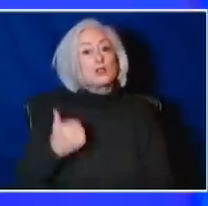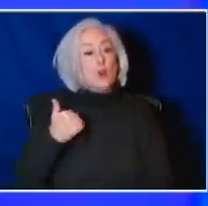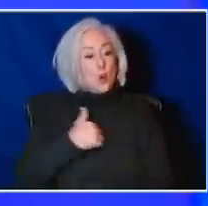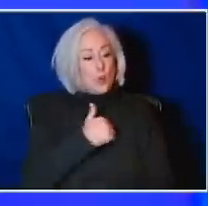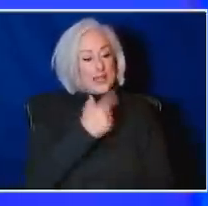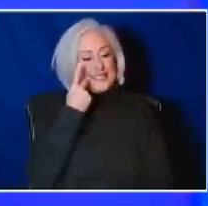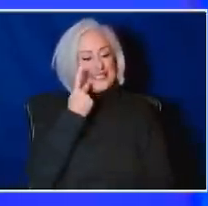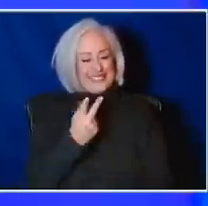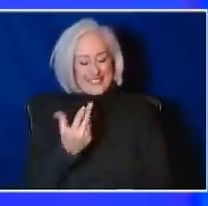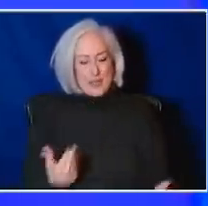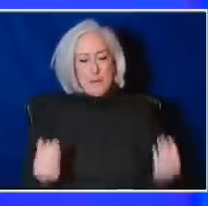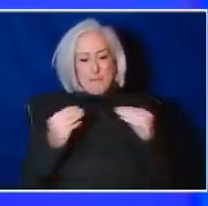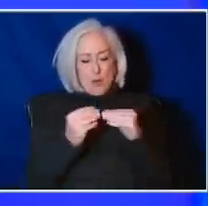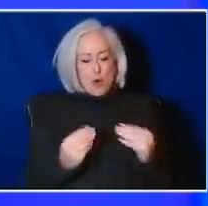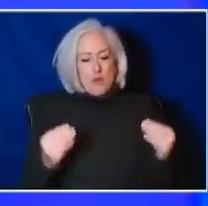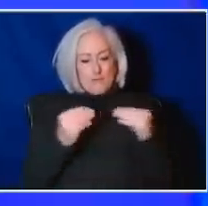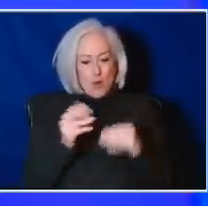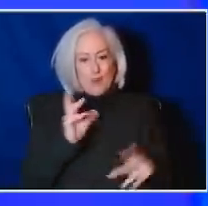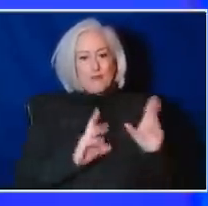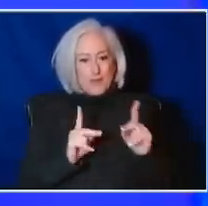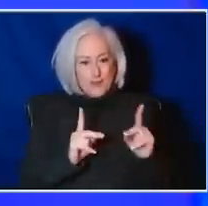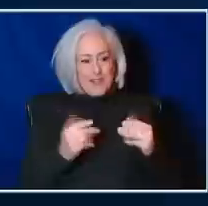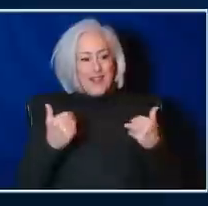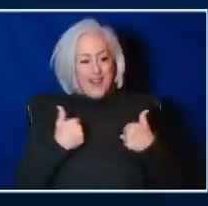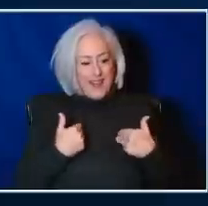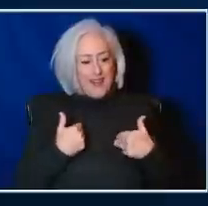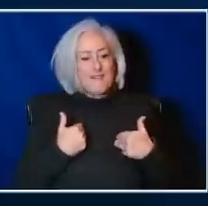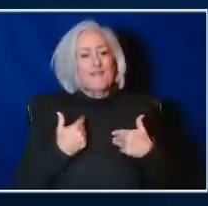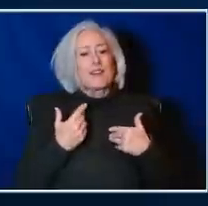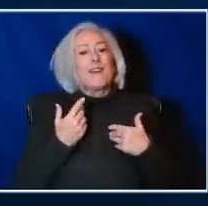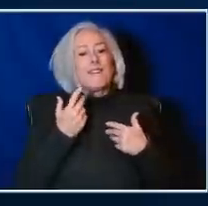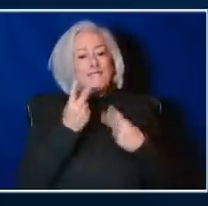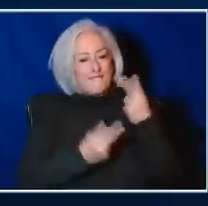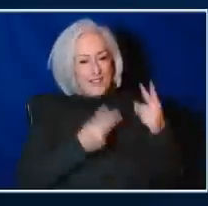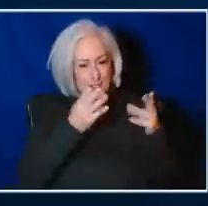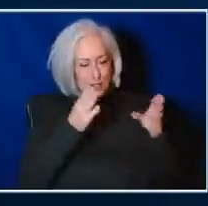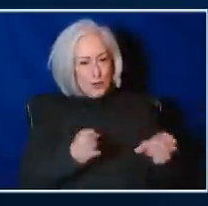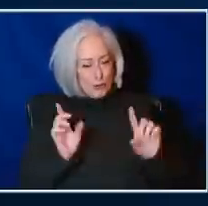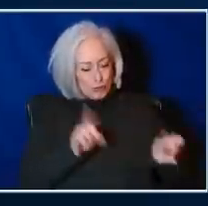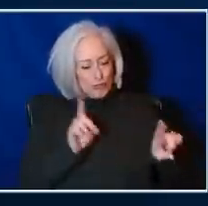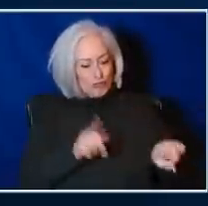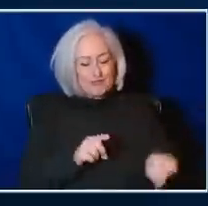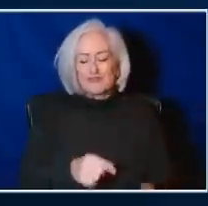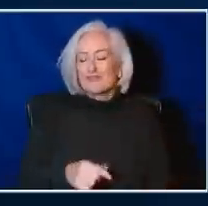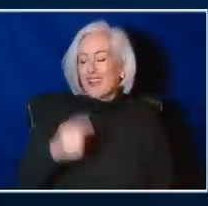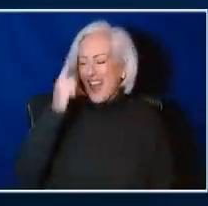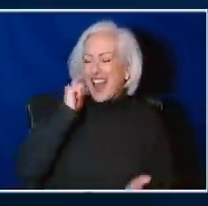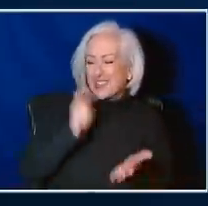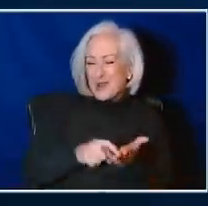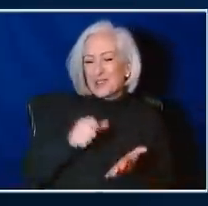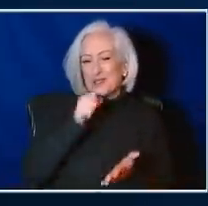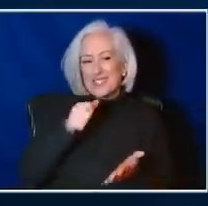have those visitors, and it's a good thing. That is a good thing. I noticed you didn't say grooving this last time, Jessica.